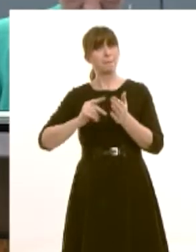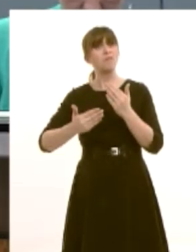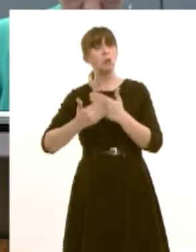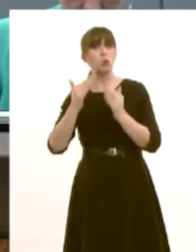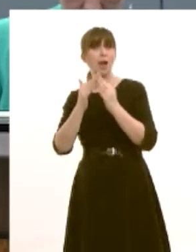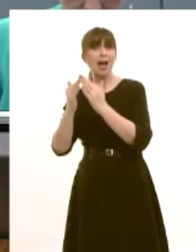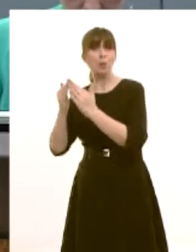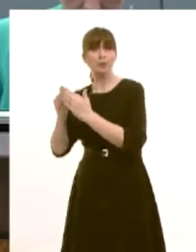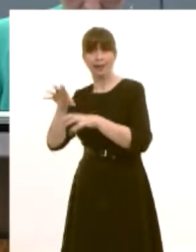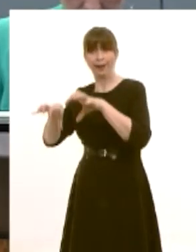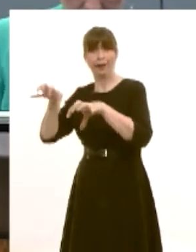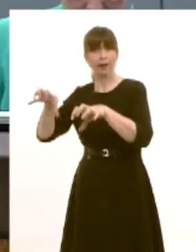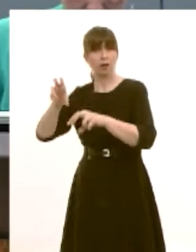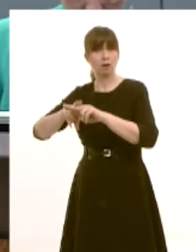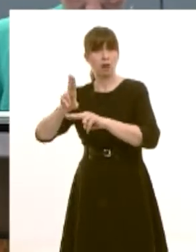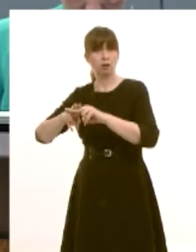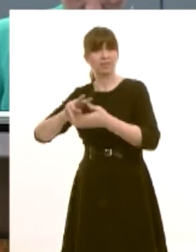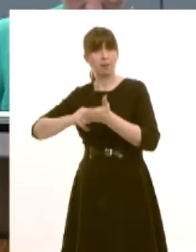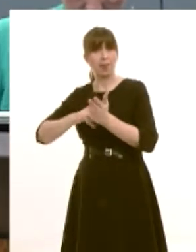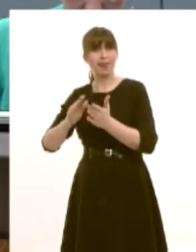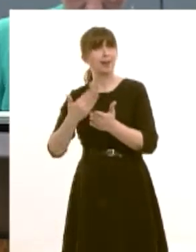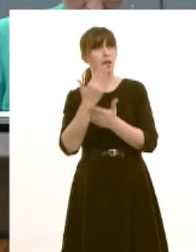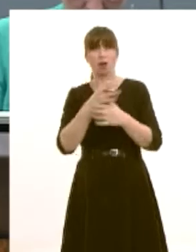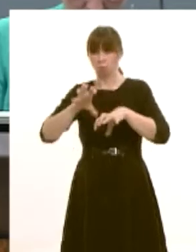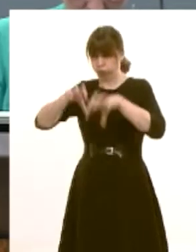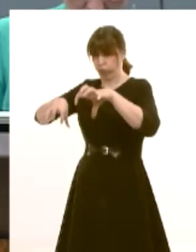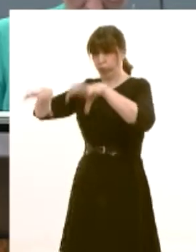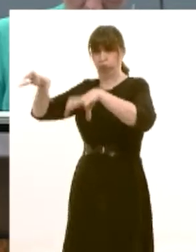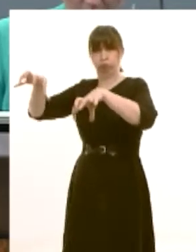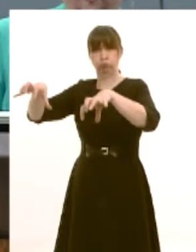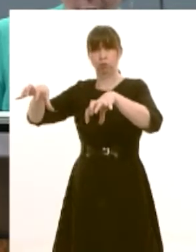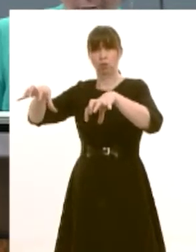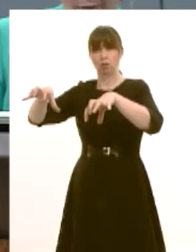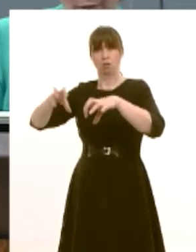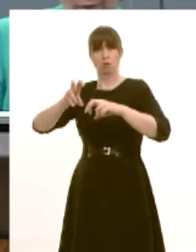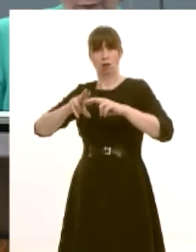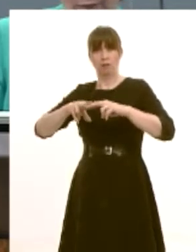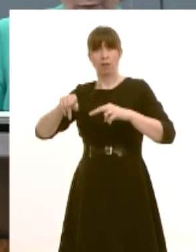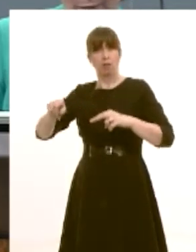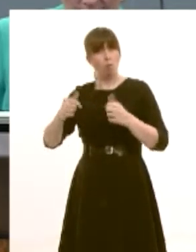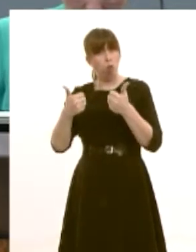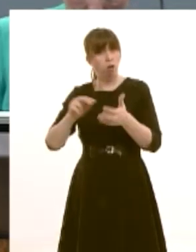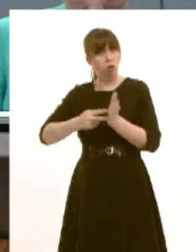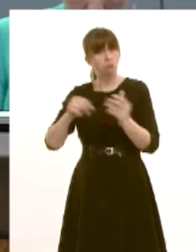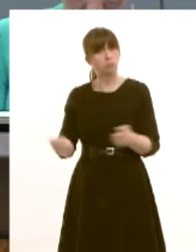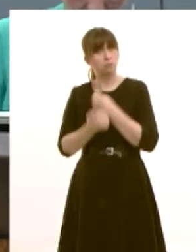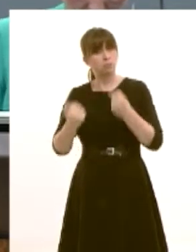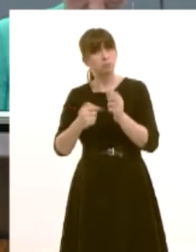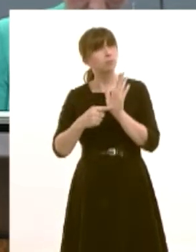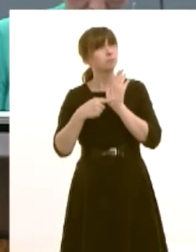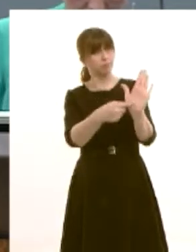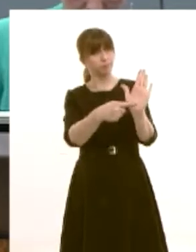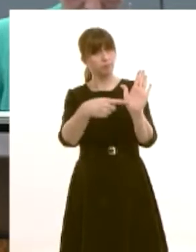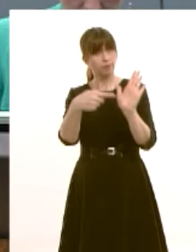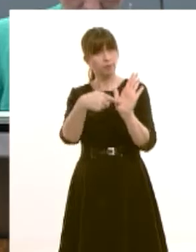housing development especially in cardiff where large housing developments are proposed around the edges of cardiff are robust enough in the tests that they set